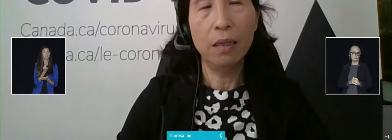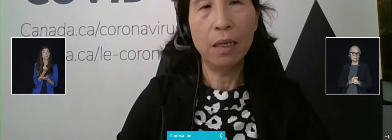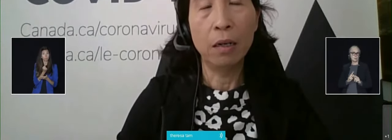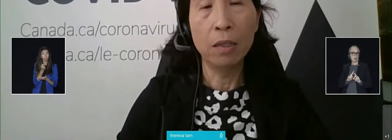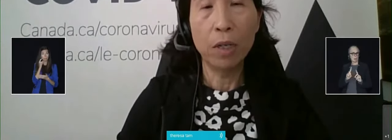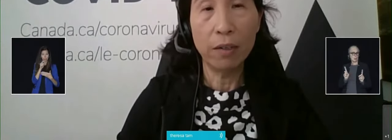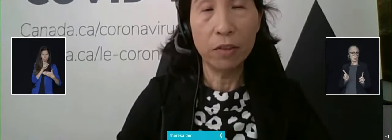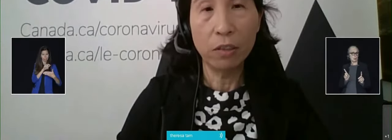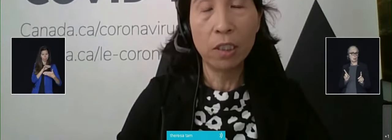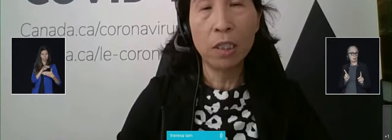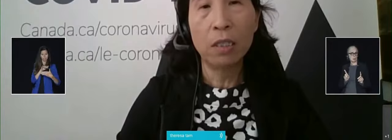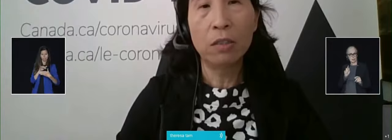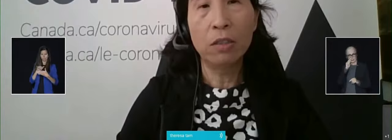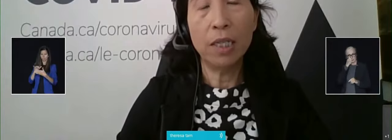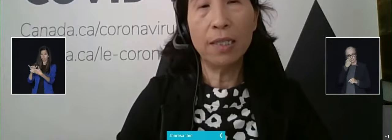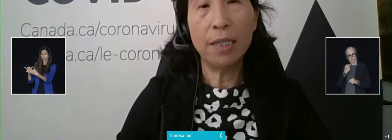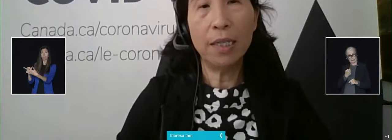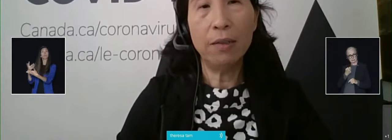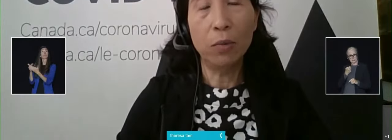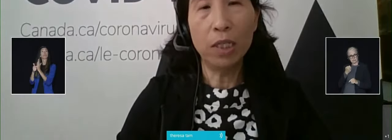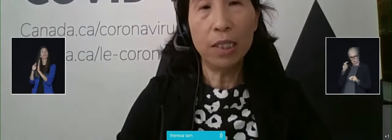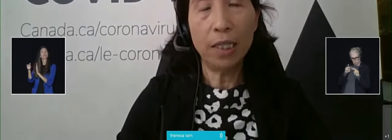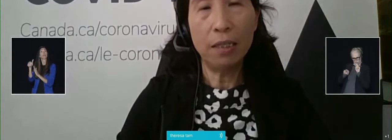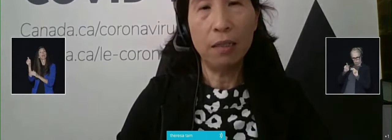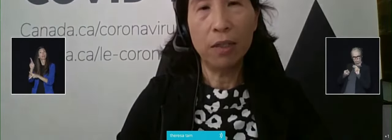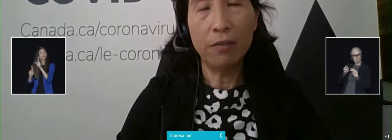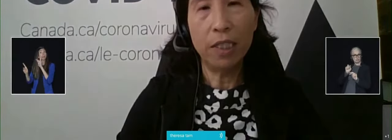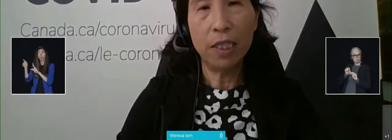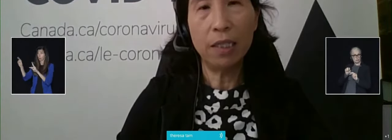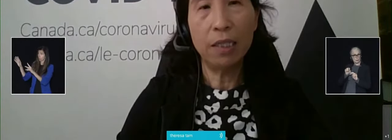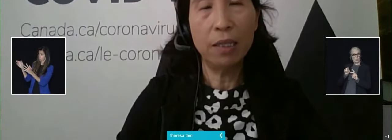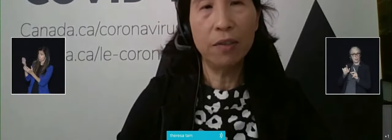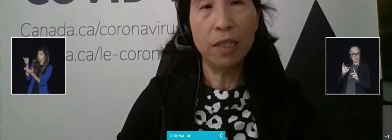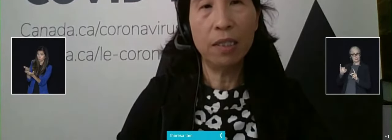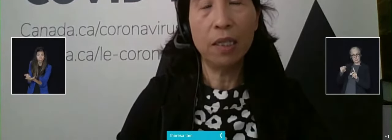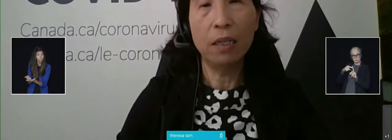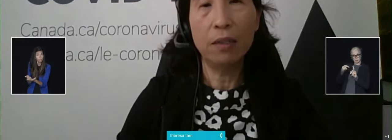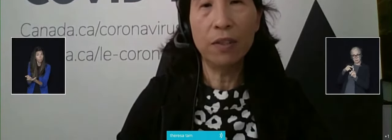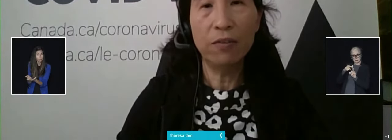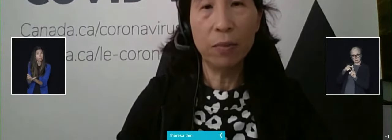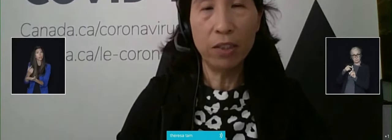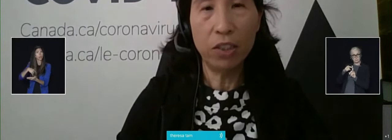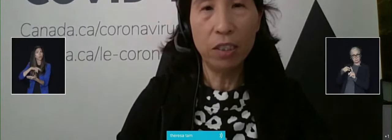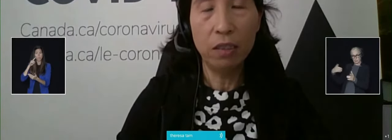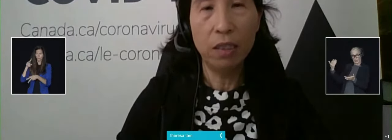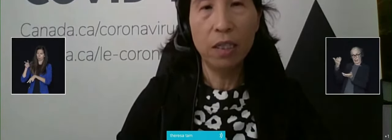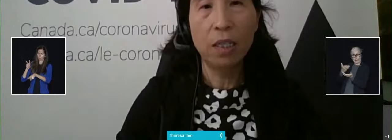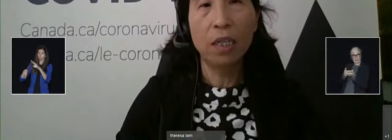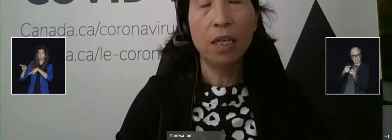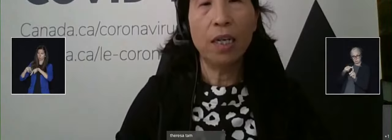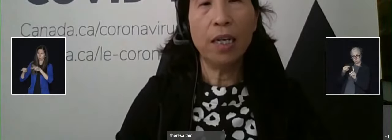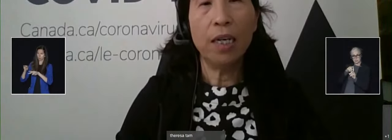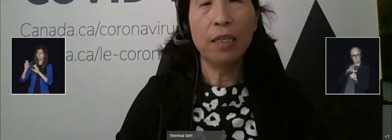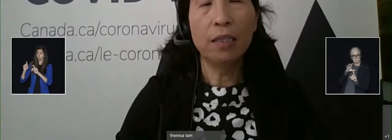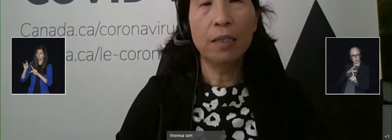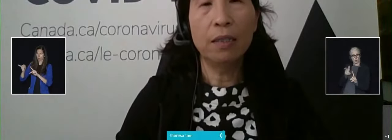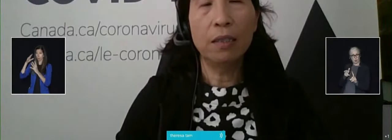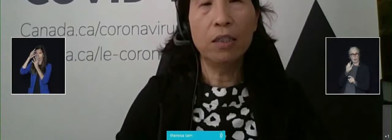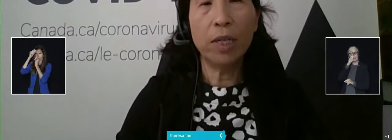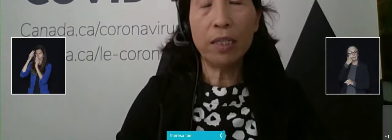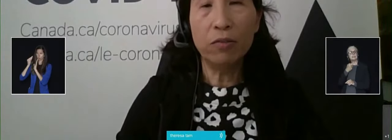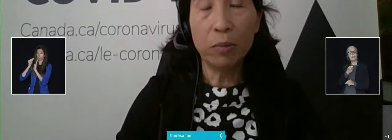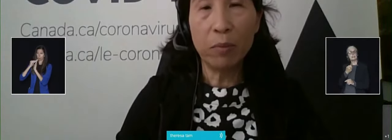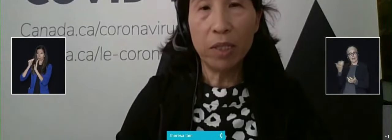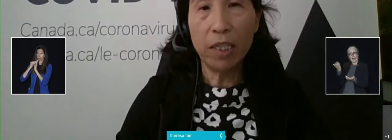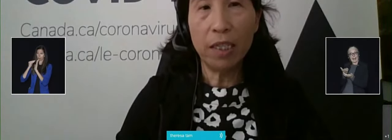on arrival. So, that day one test, on arrival test, is giving us a lot of information. And